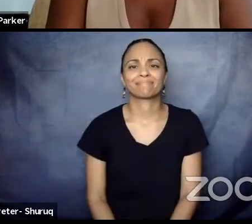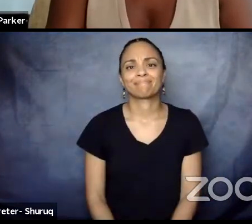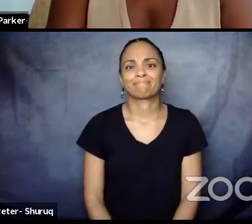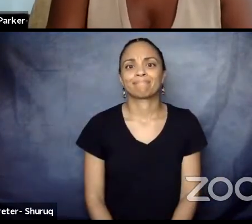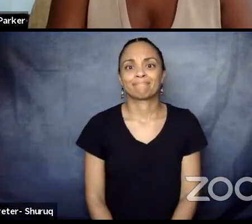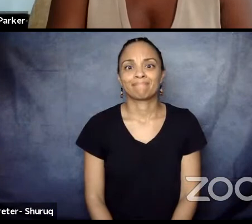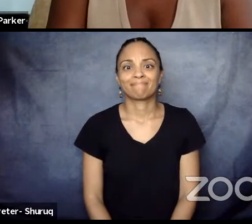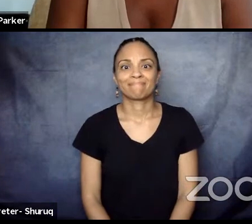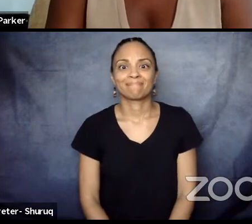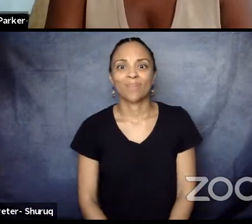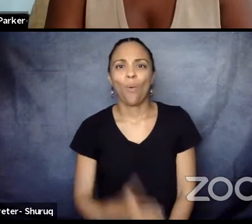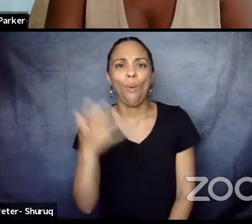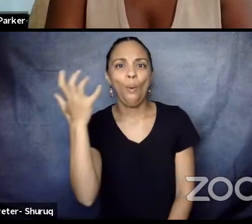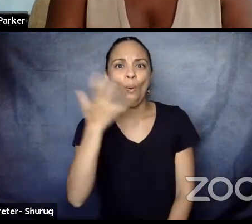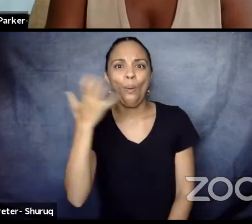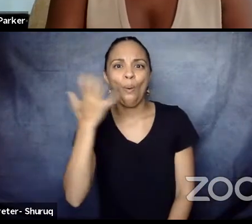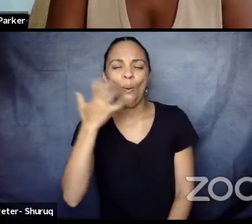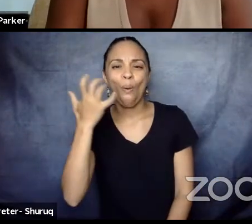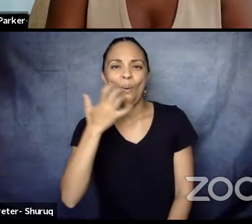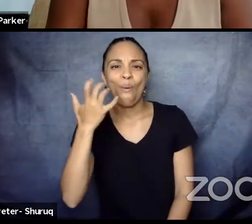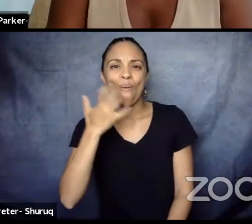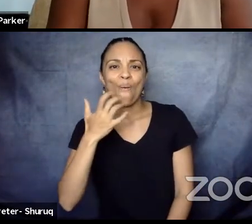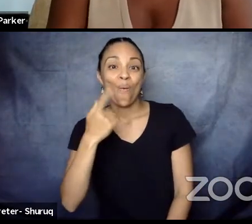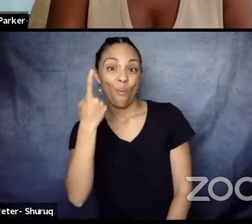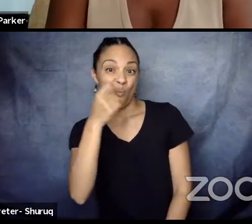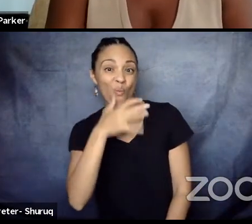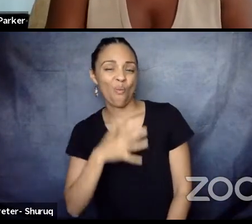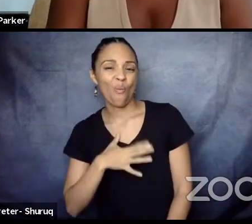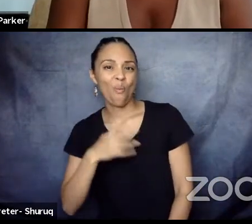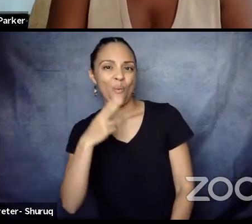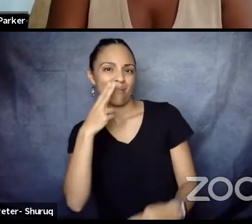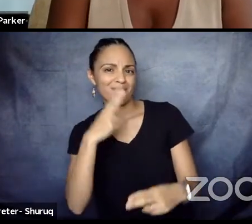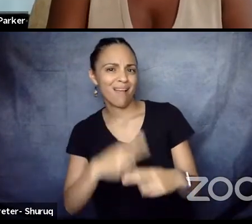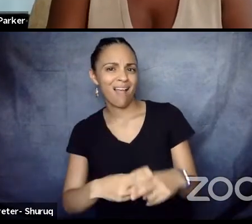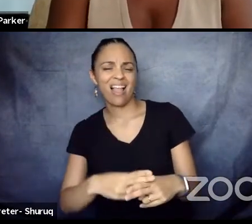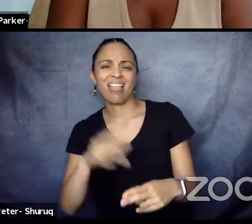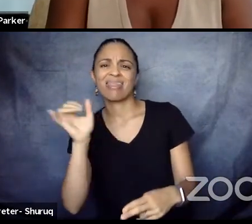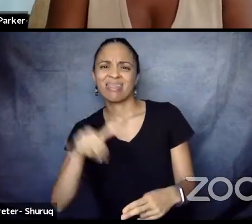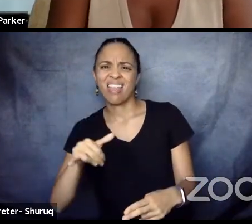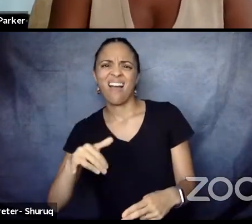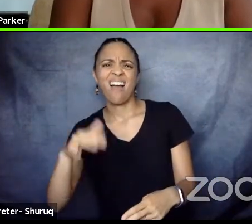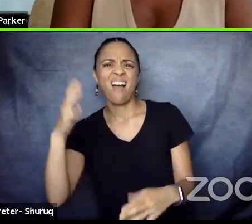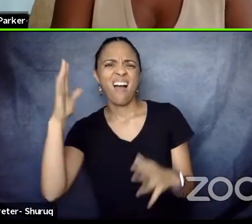Yotande said it's a fierce idea once you're going home to do the work. Boom.